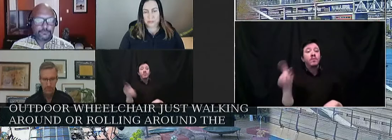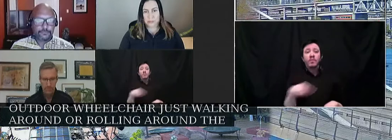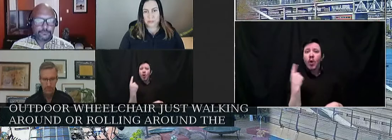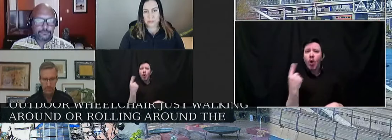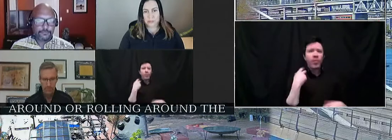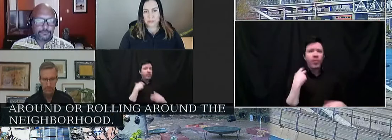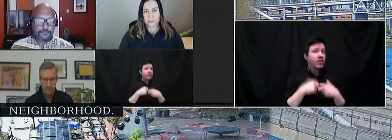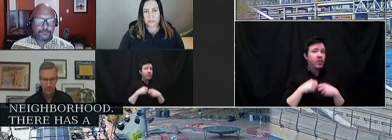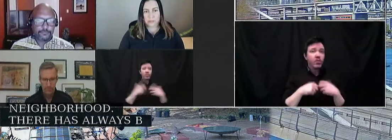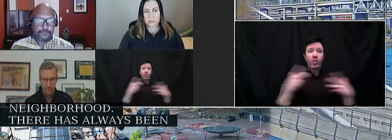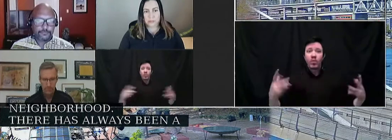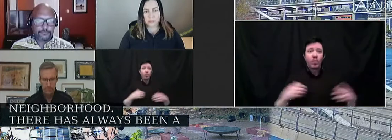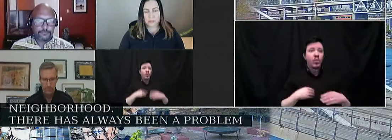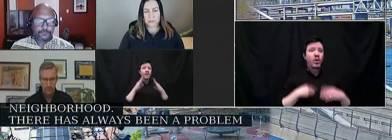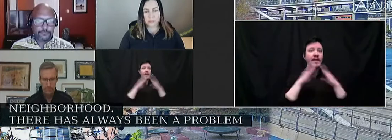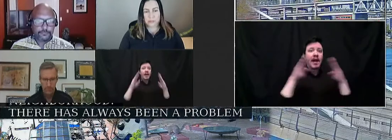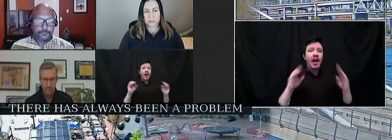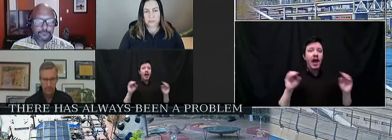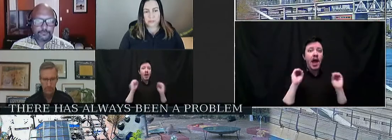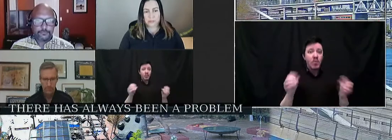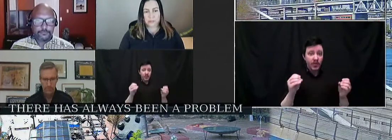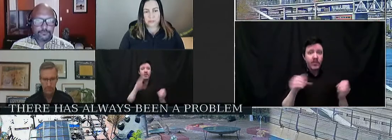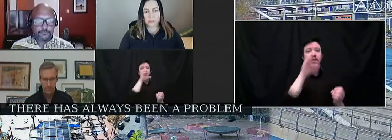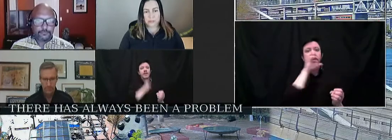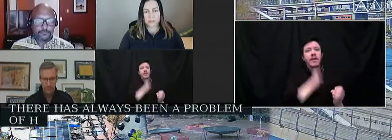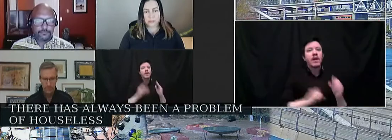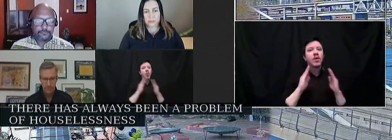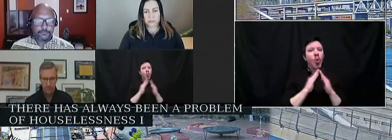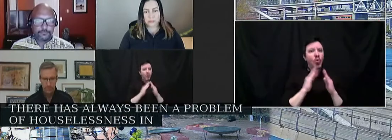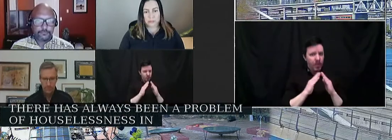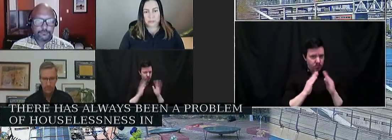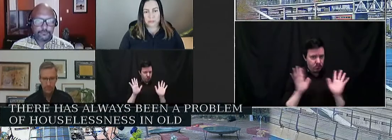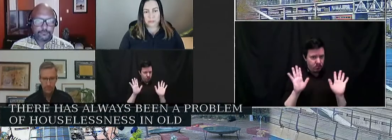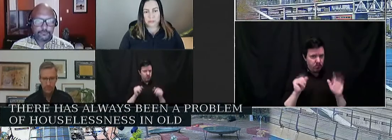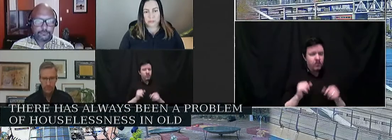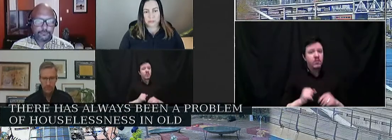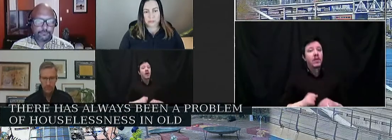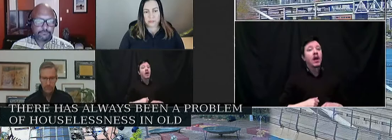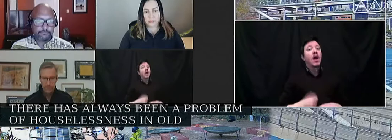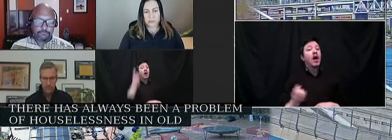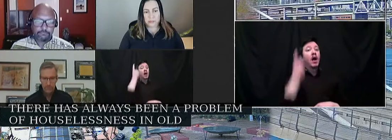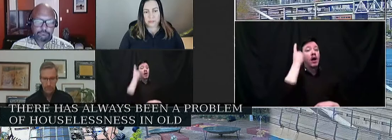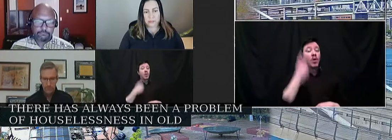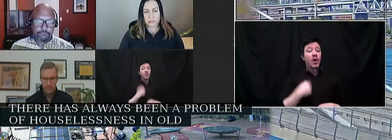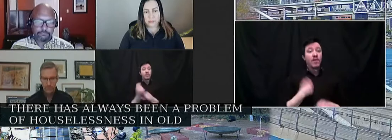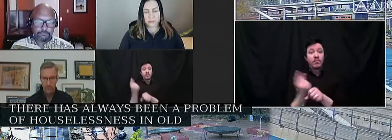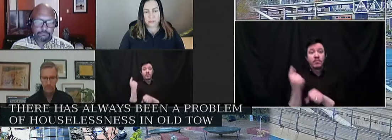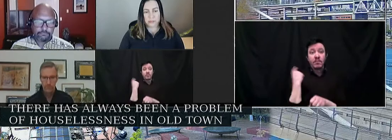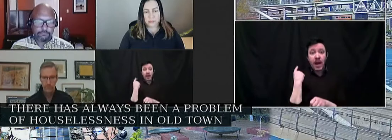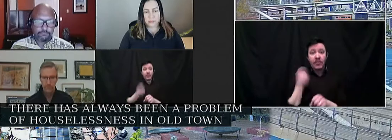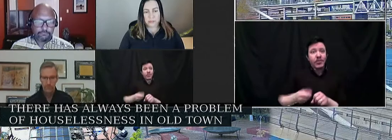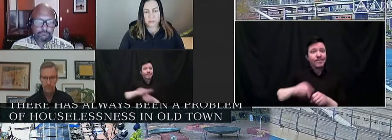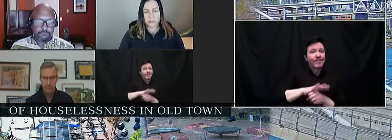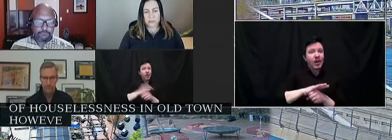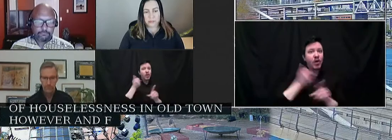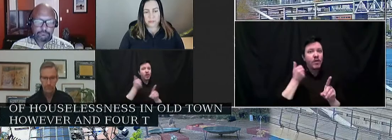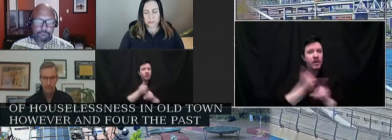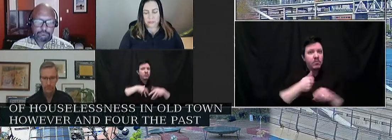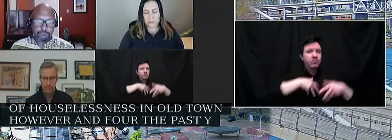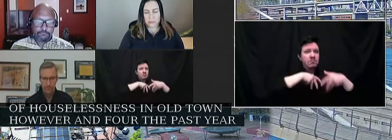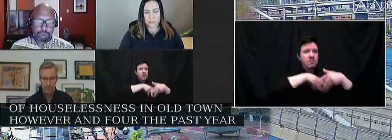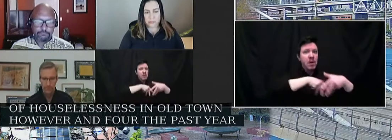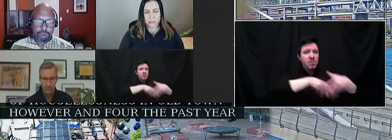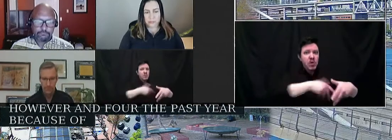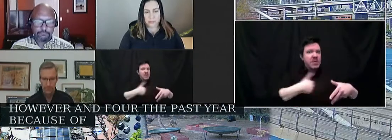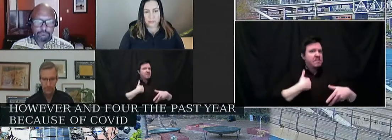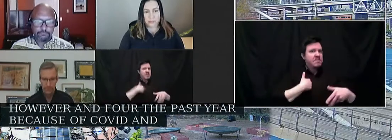problem of houselessness in Old Town. However, and for the past year because of COVID and the protests, I wasn't